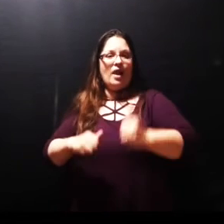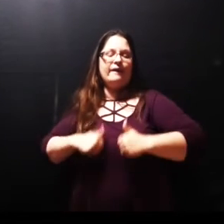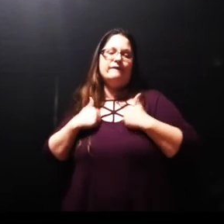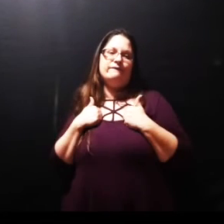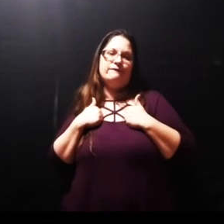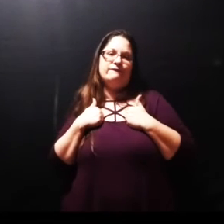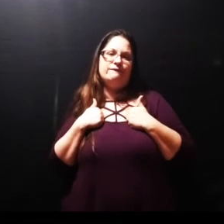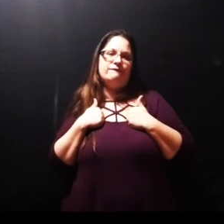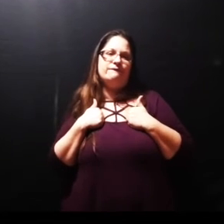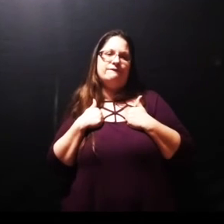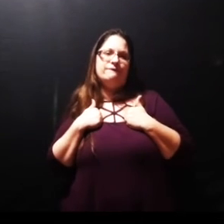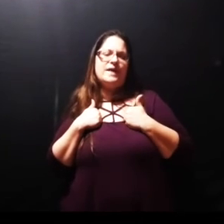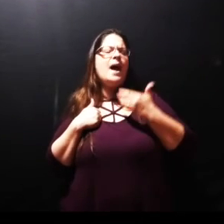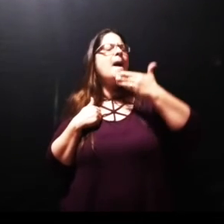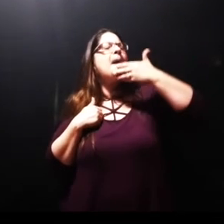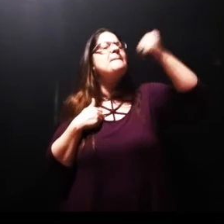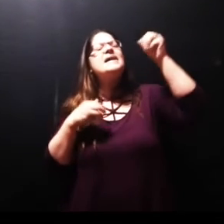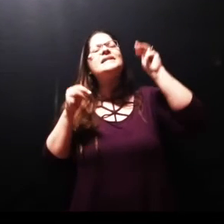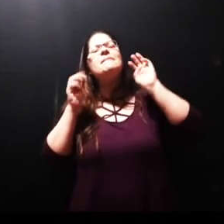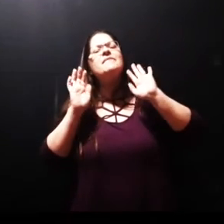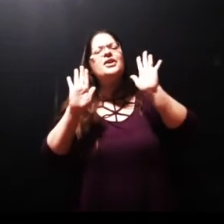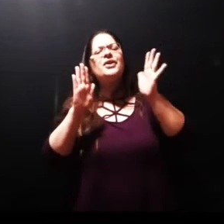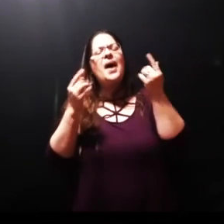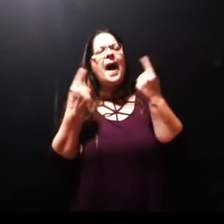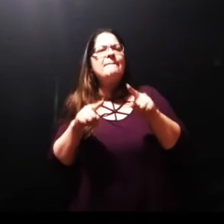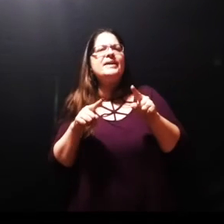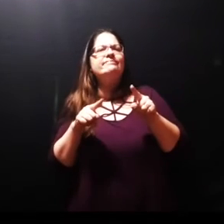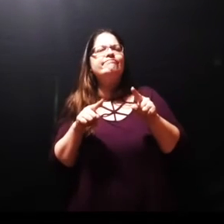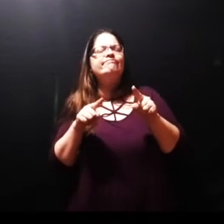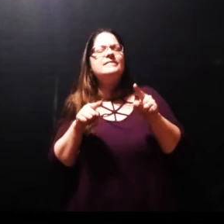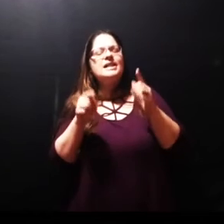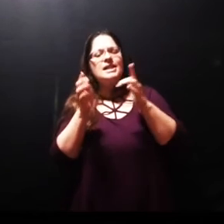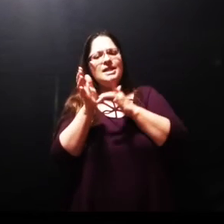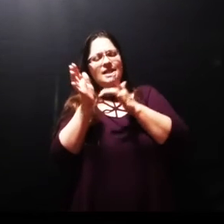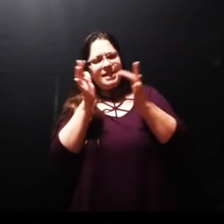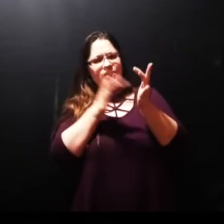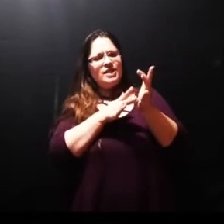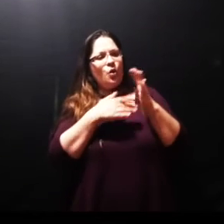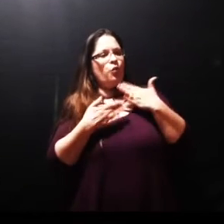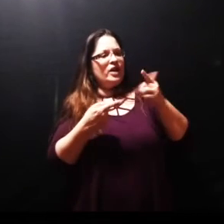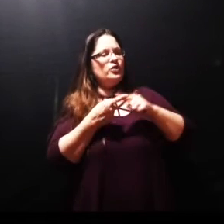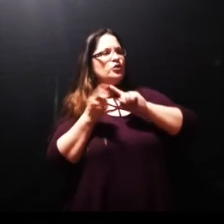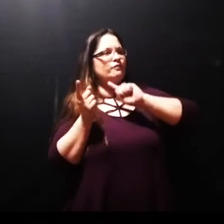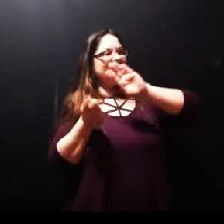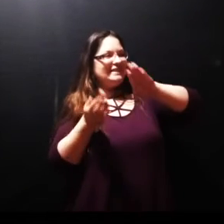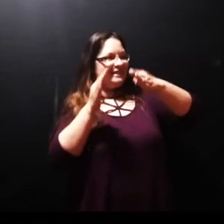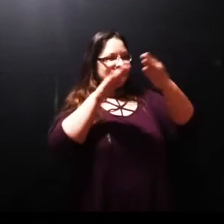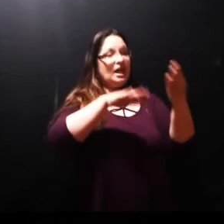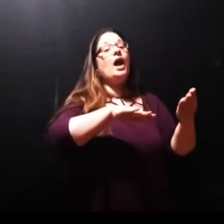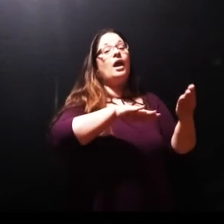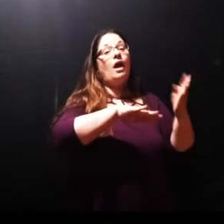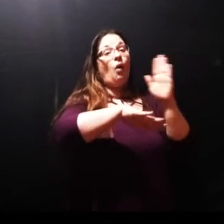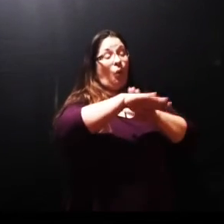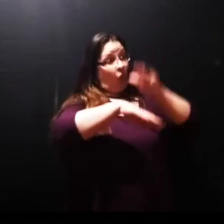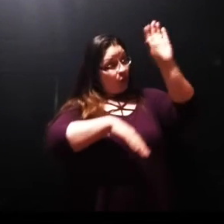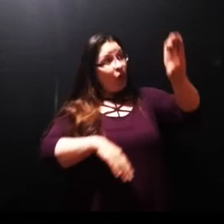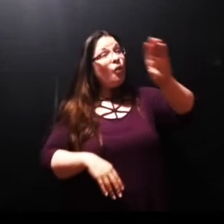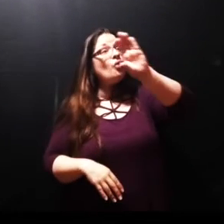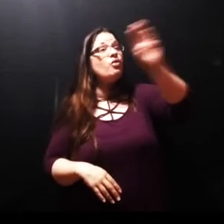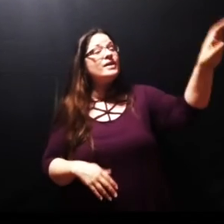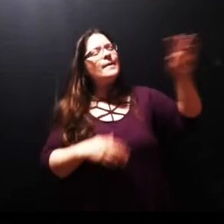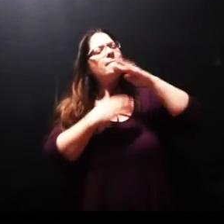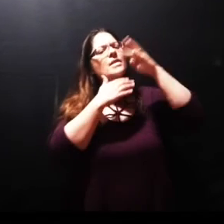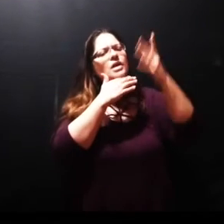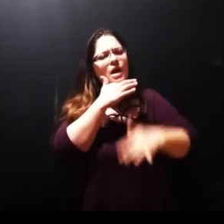that Jesus came to save all people and that he himself as God himself laid down his own life on a cross shedding his own blood and